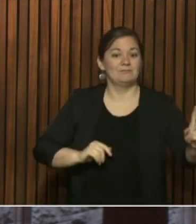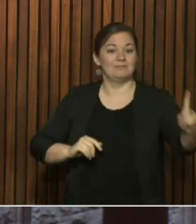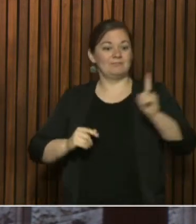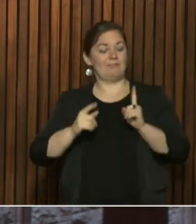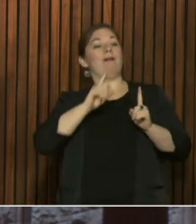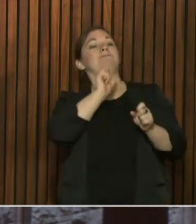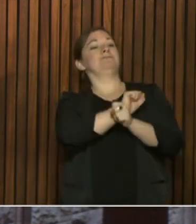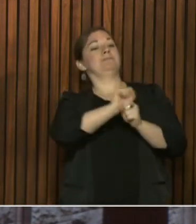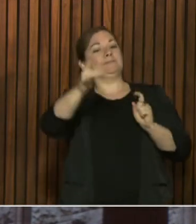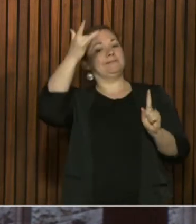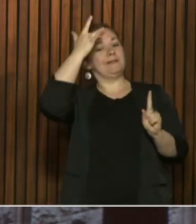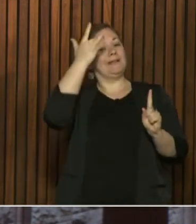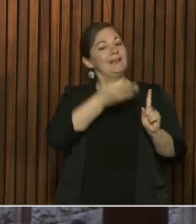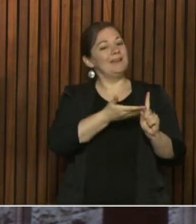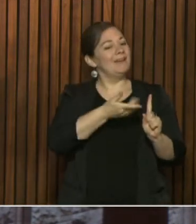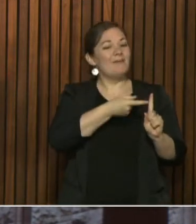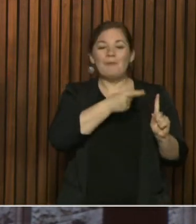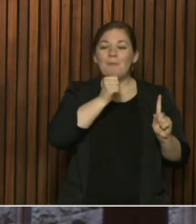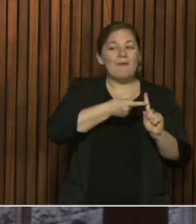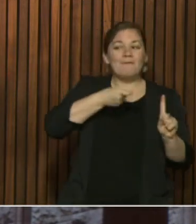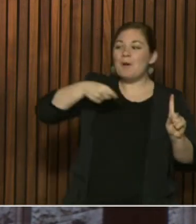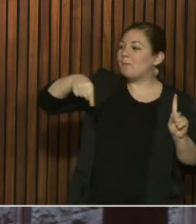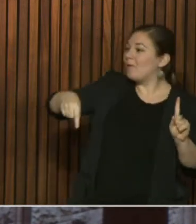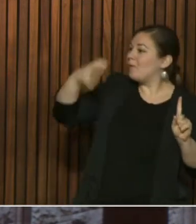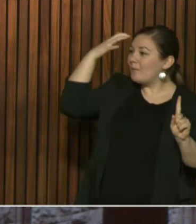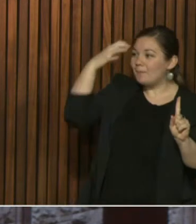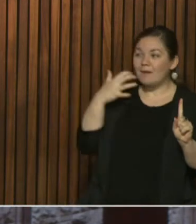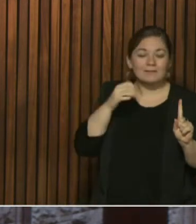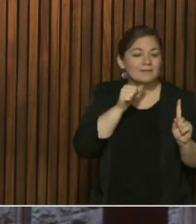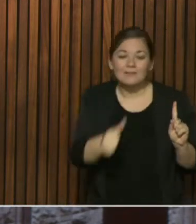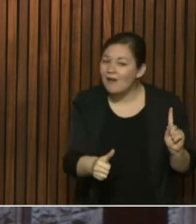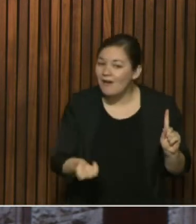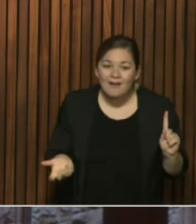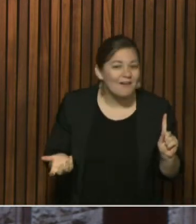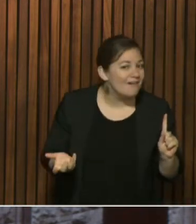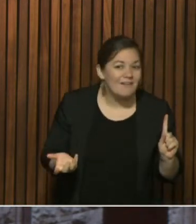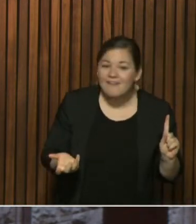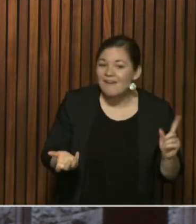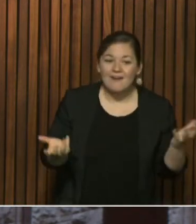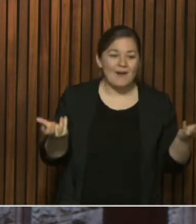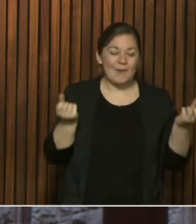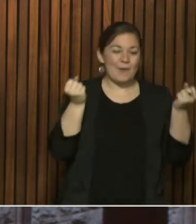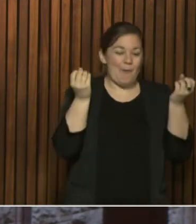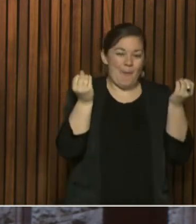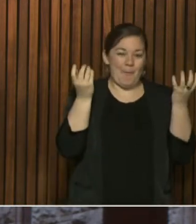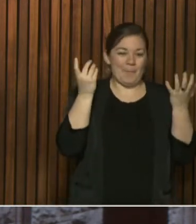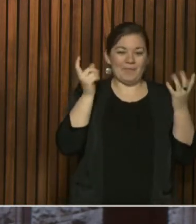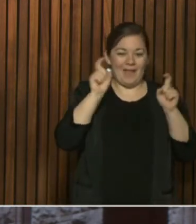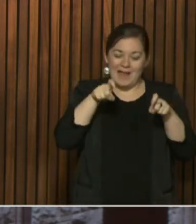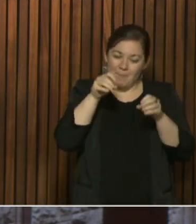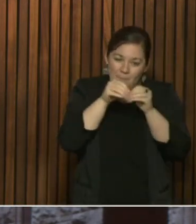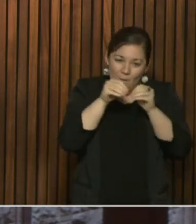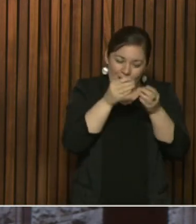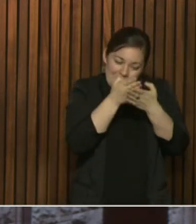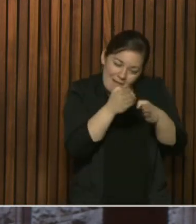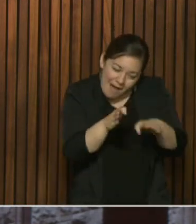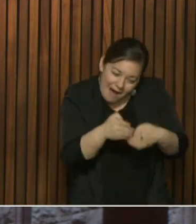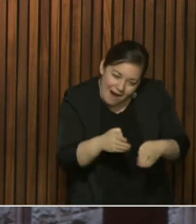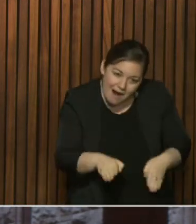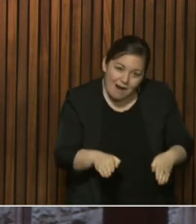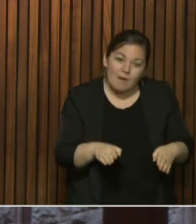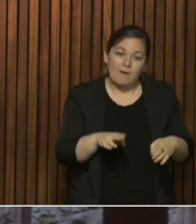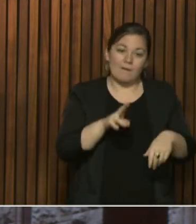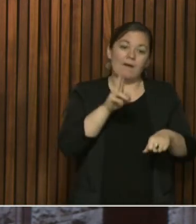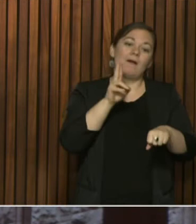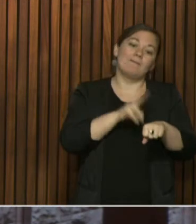at home in there. We'd like to get some more breakdown or any related to the more concerning side. Did they get it